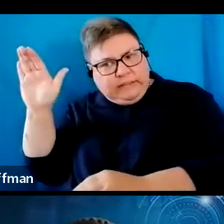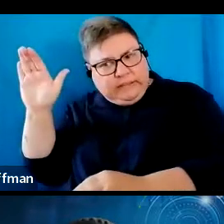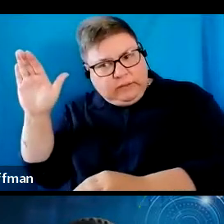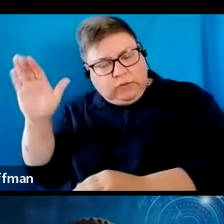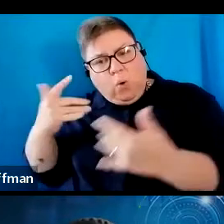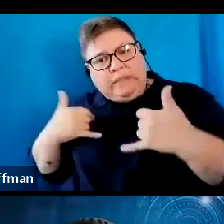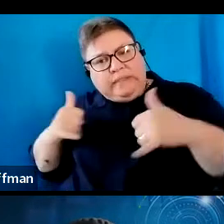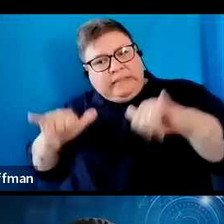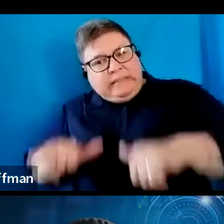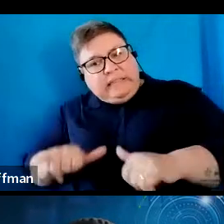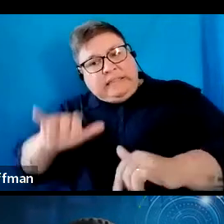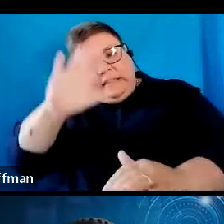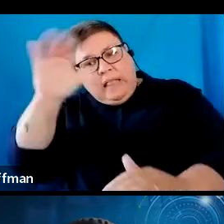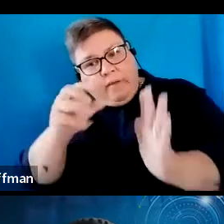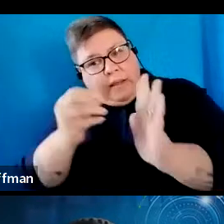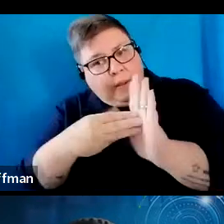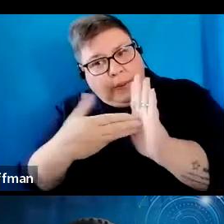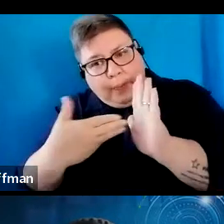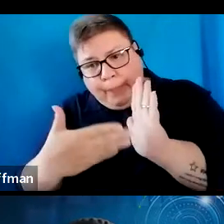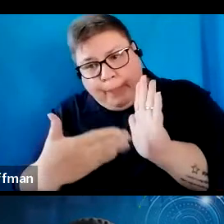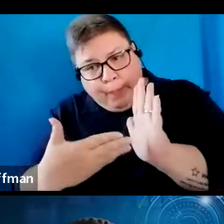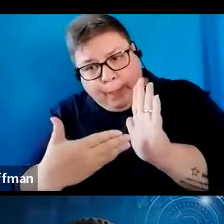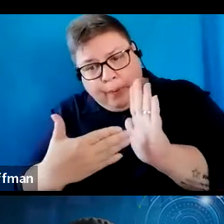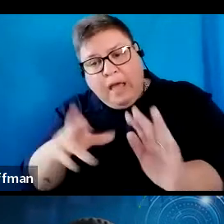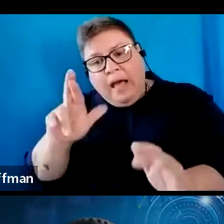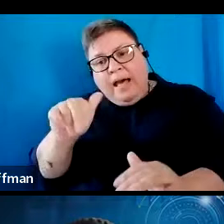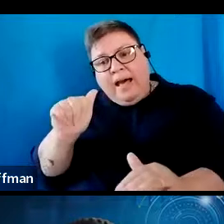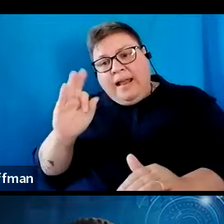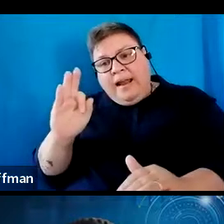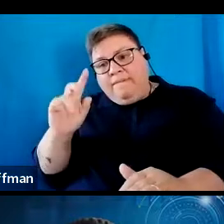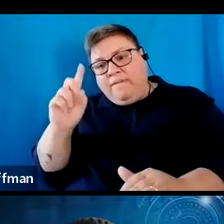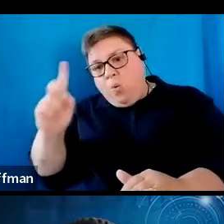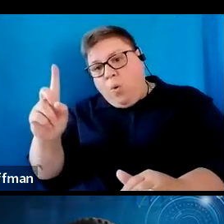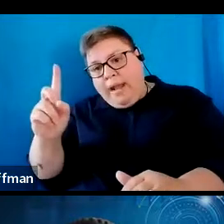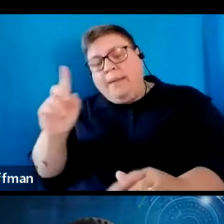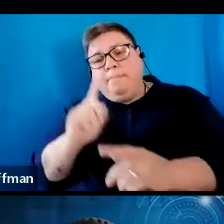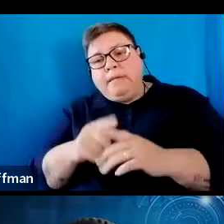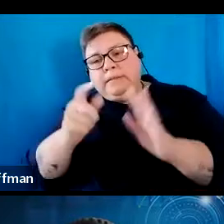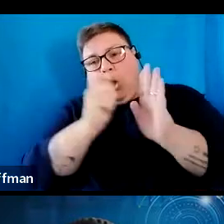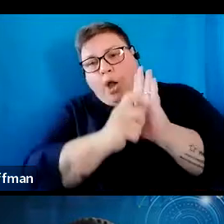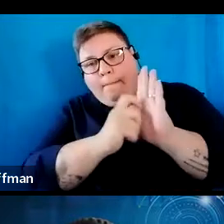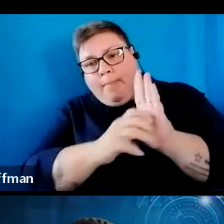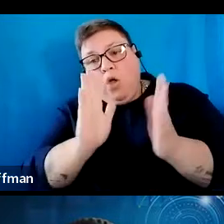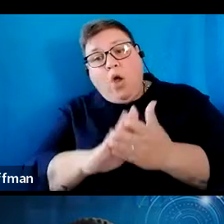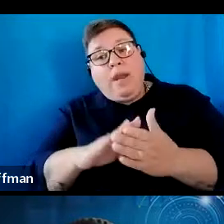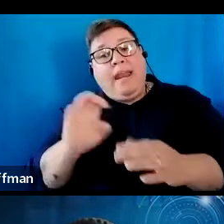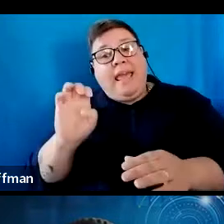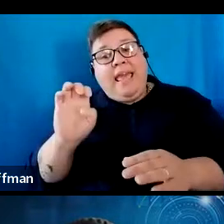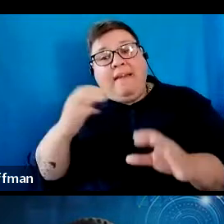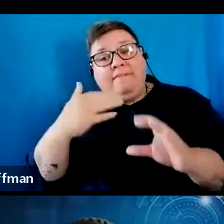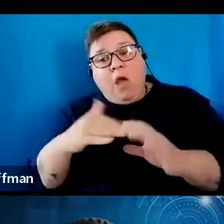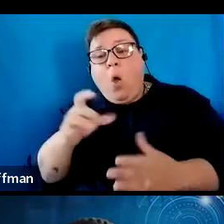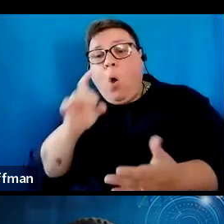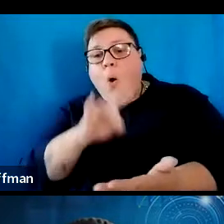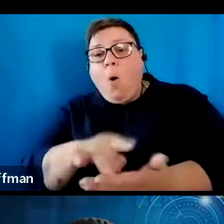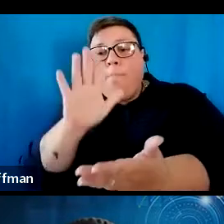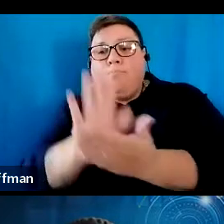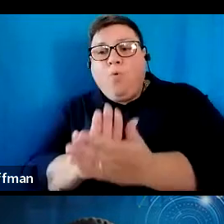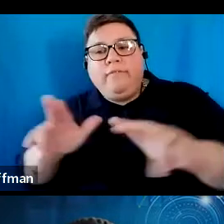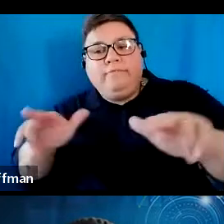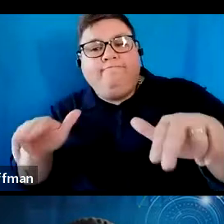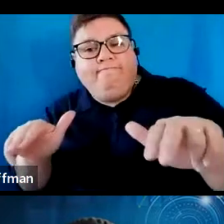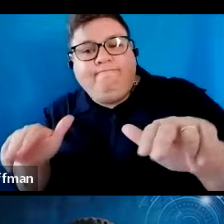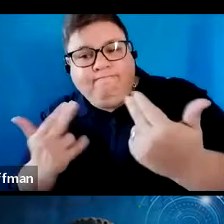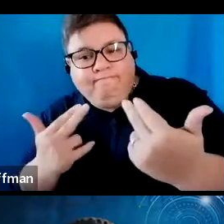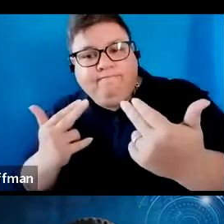01 can be completed on e-filing or by making an appointment by a virtual agent through the